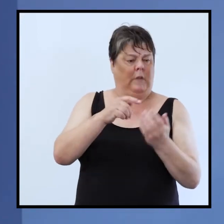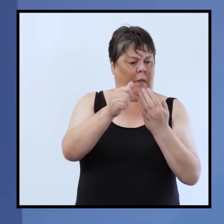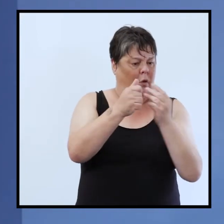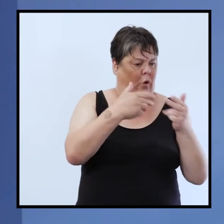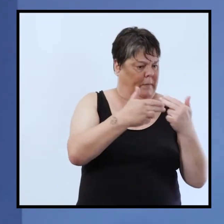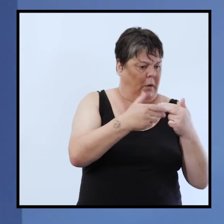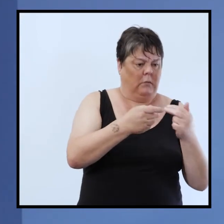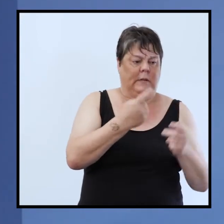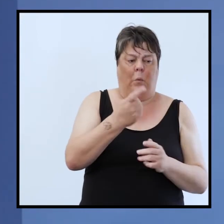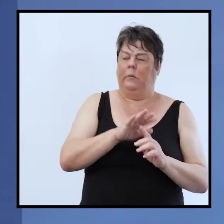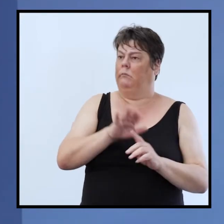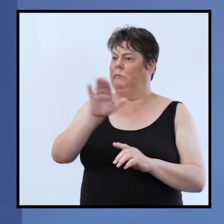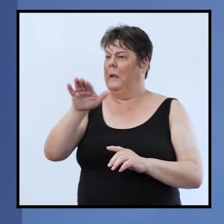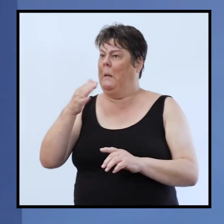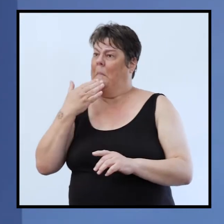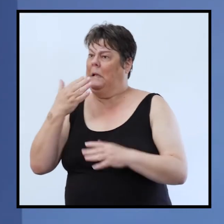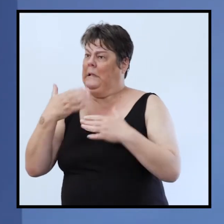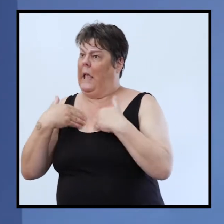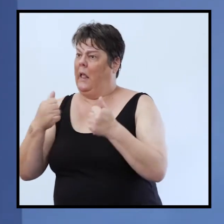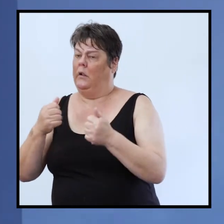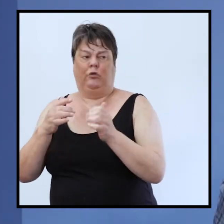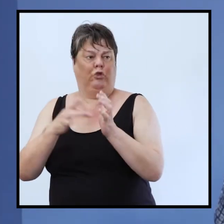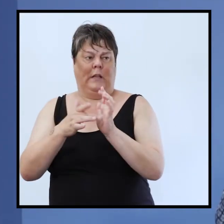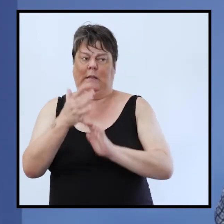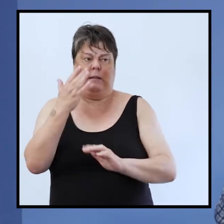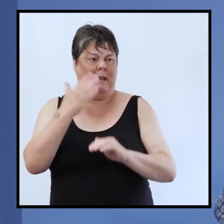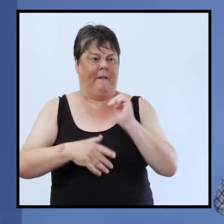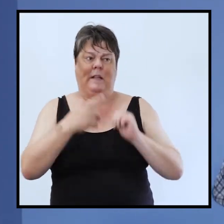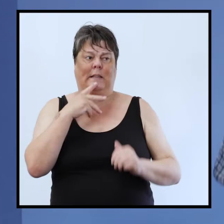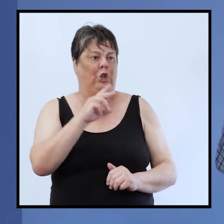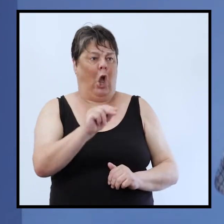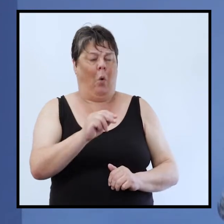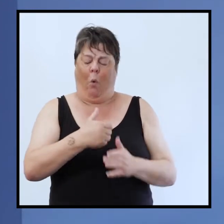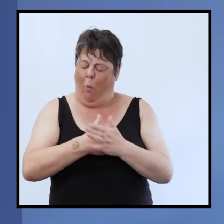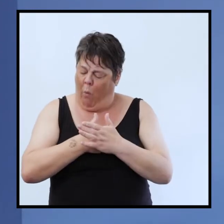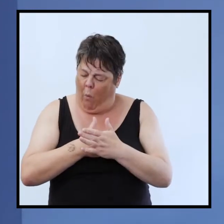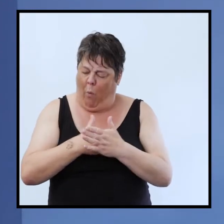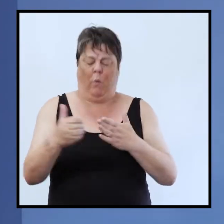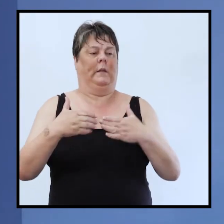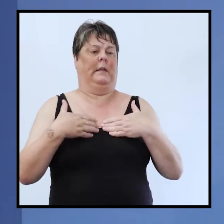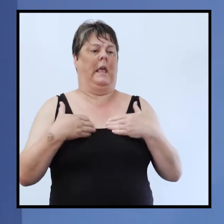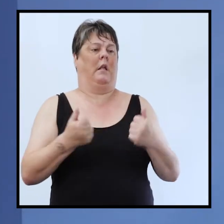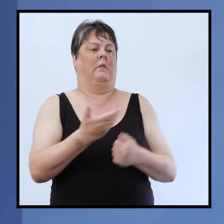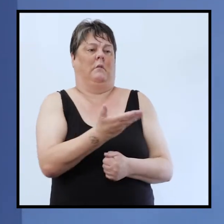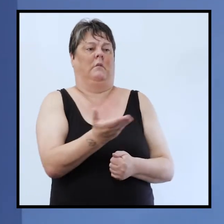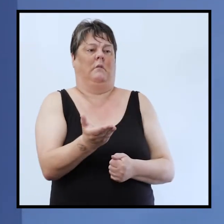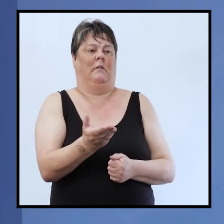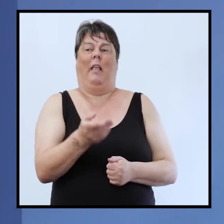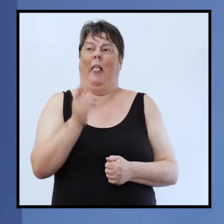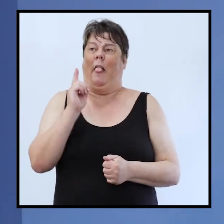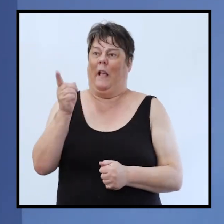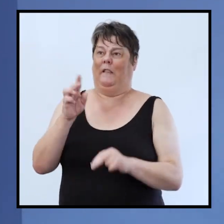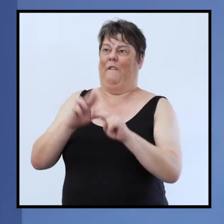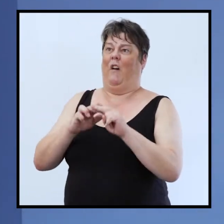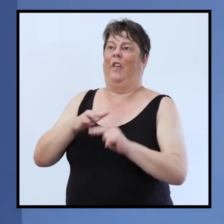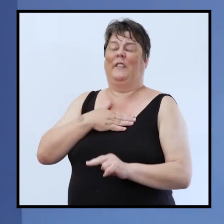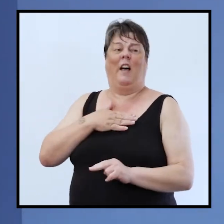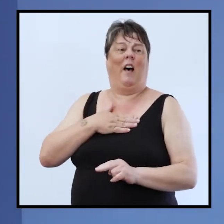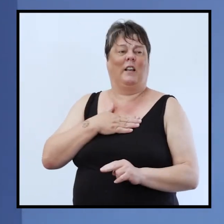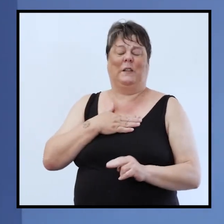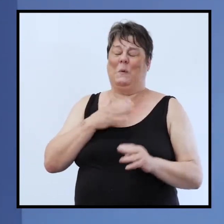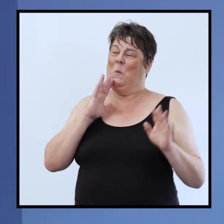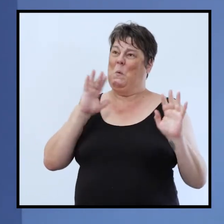healing is healed no one is refused and that is the father's heart working through jesus hallelujah